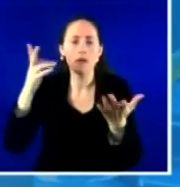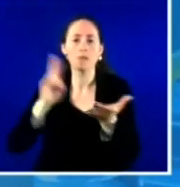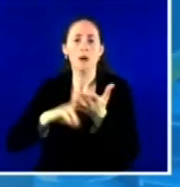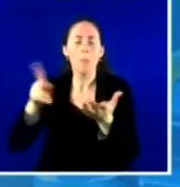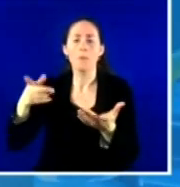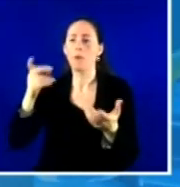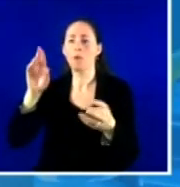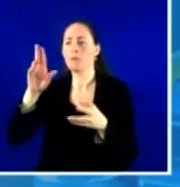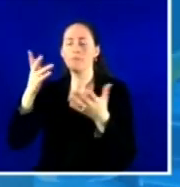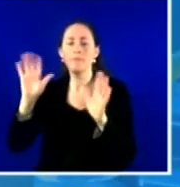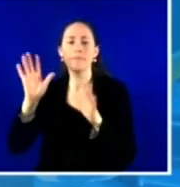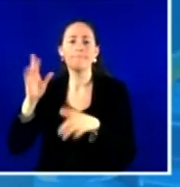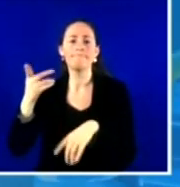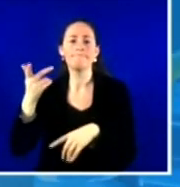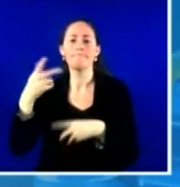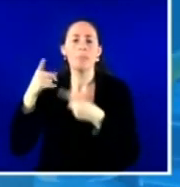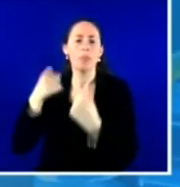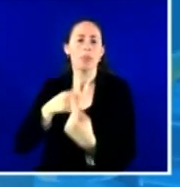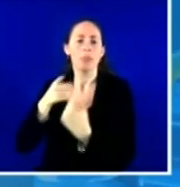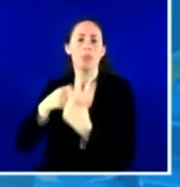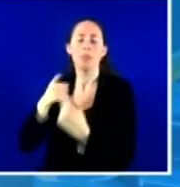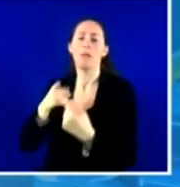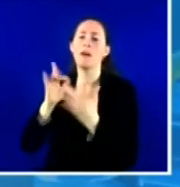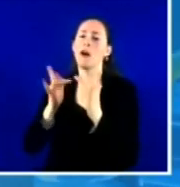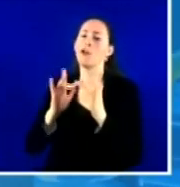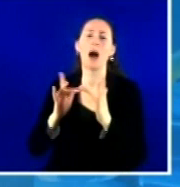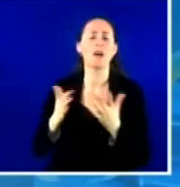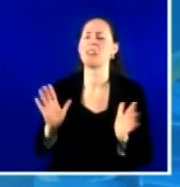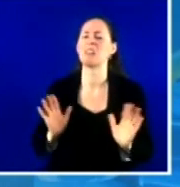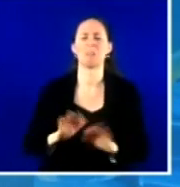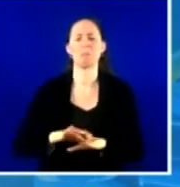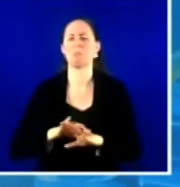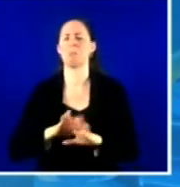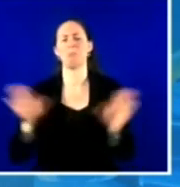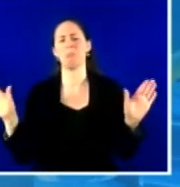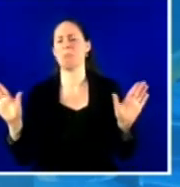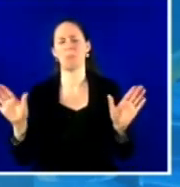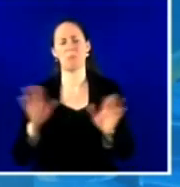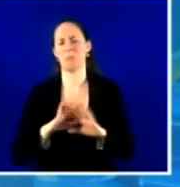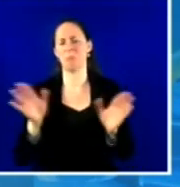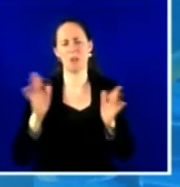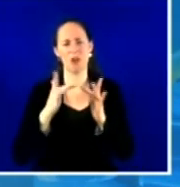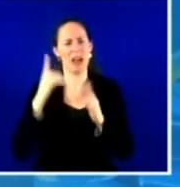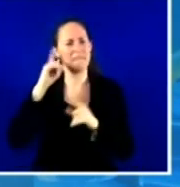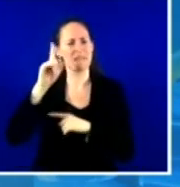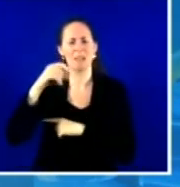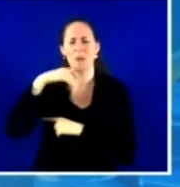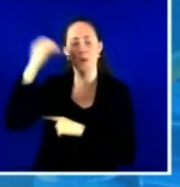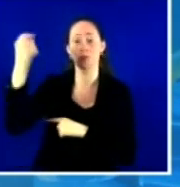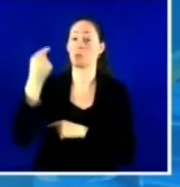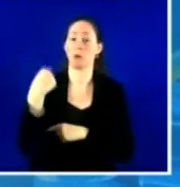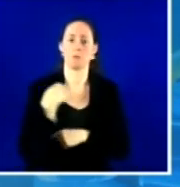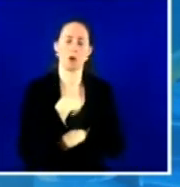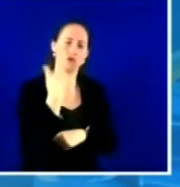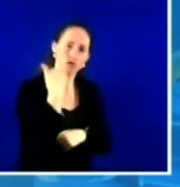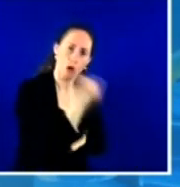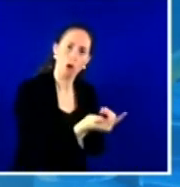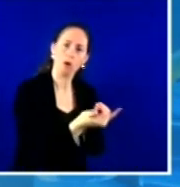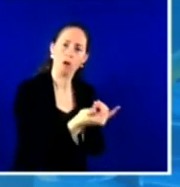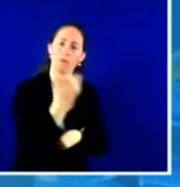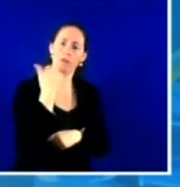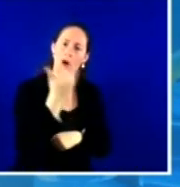strategy, we called our patients. And some of those calls were done by live people in our office and some were done by